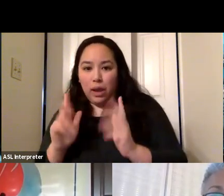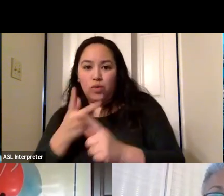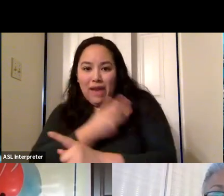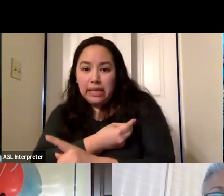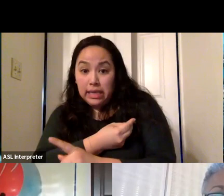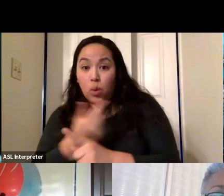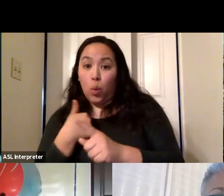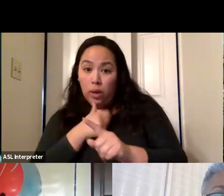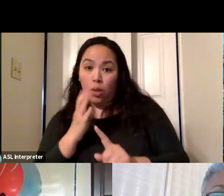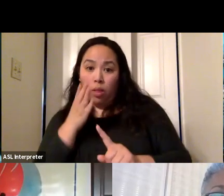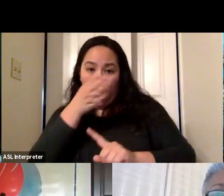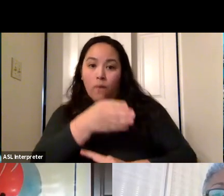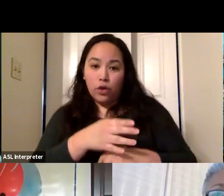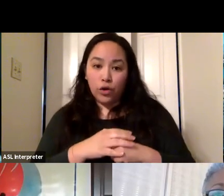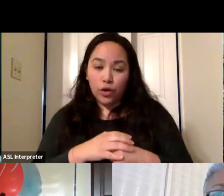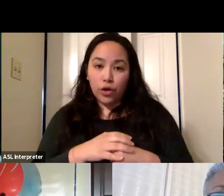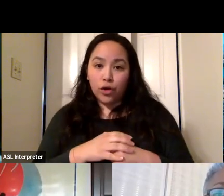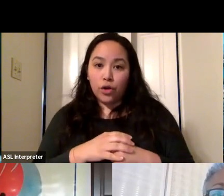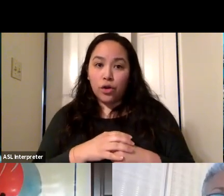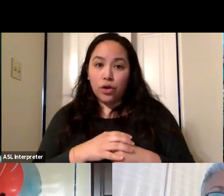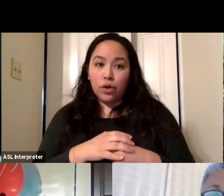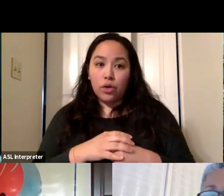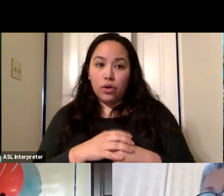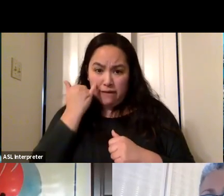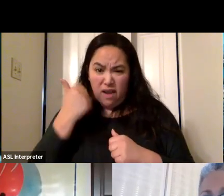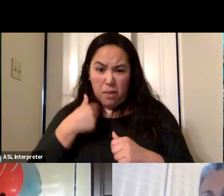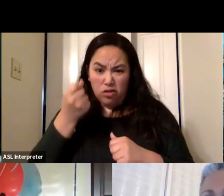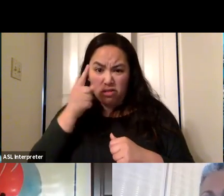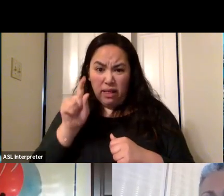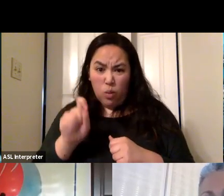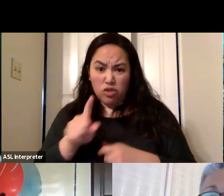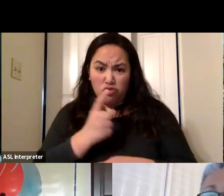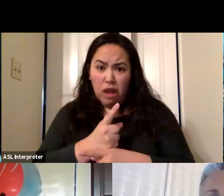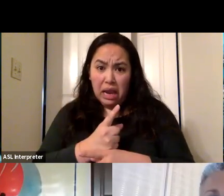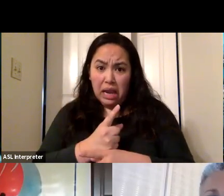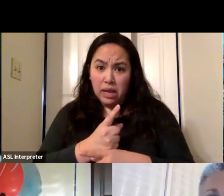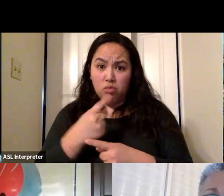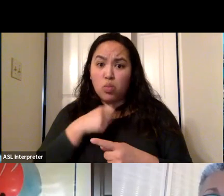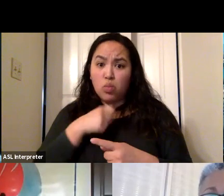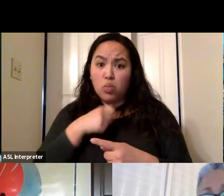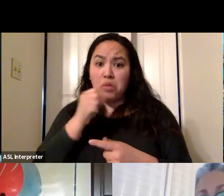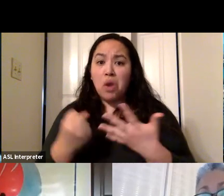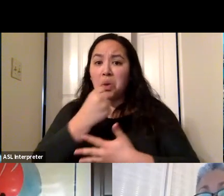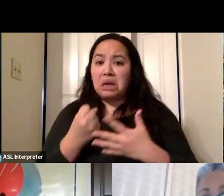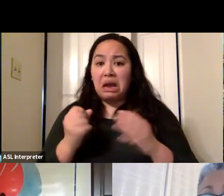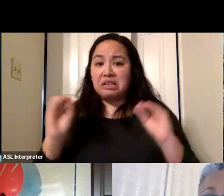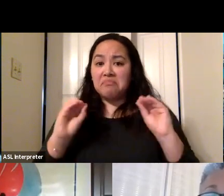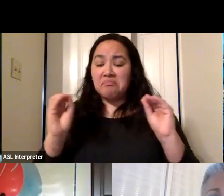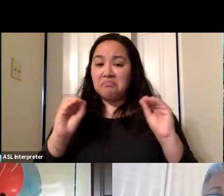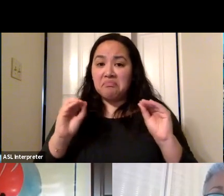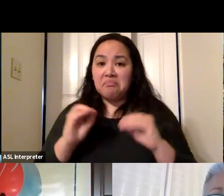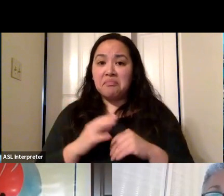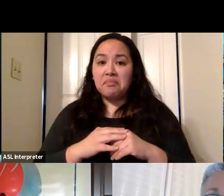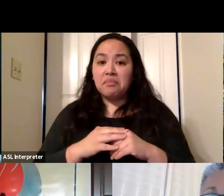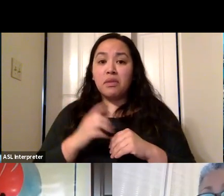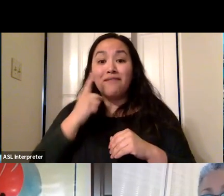And so I think if I if I'm interpreting this question correctly, we're not needing to prioritize at this point by zip code for